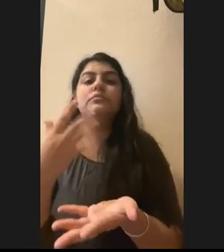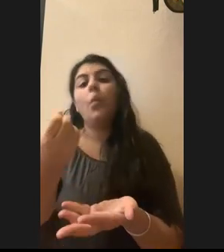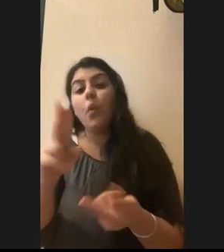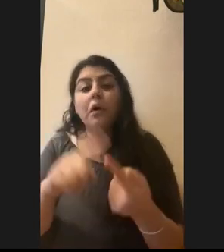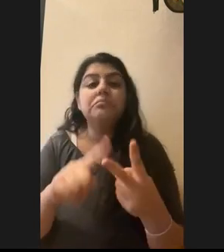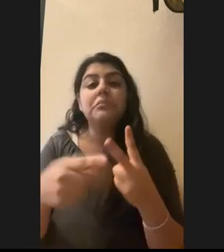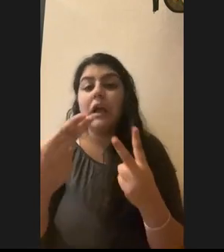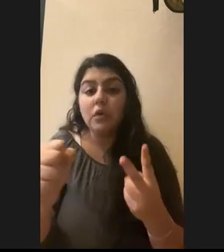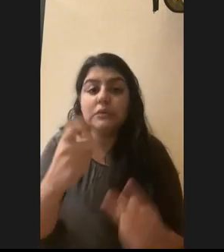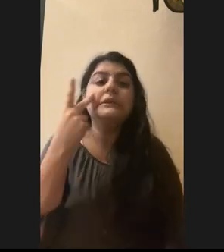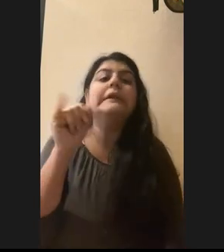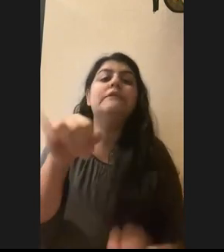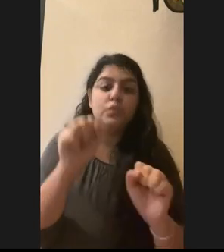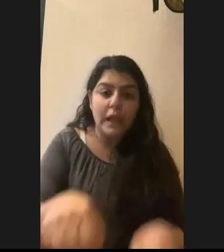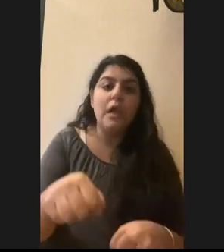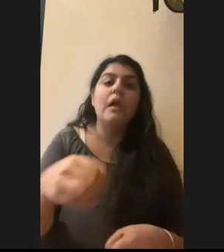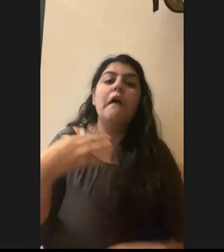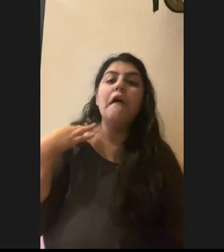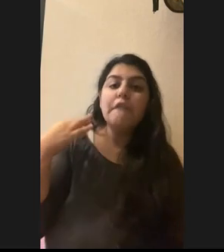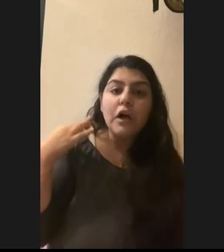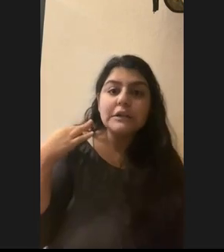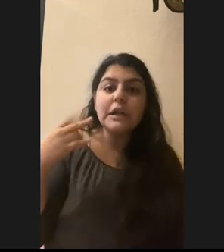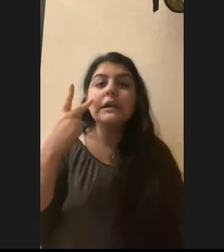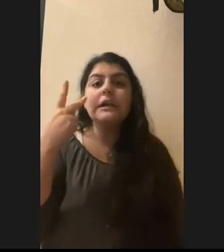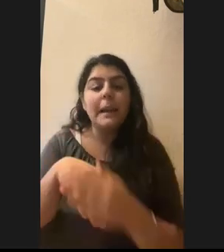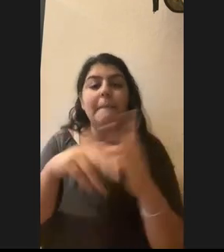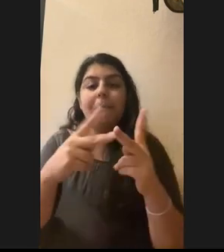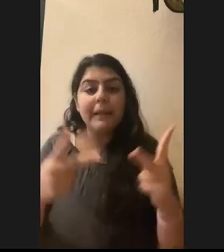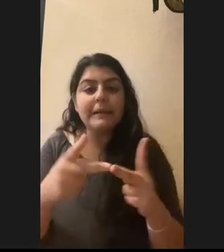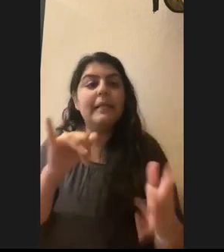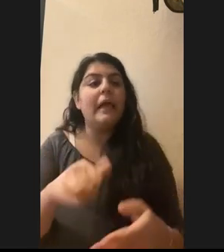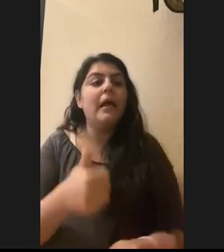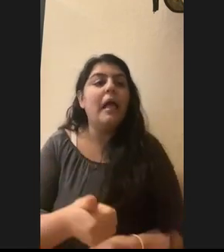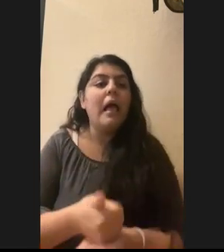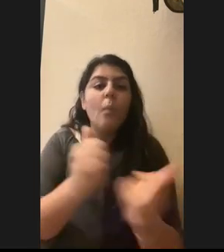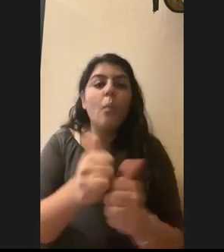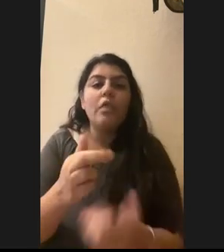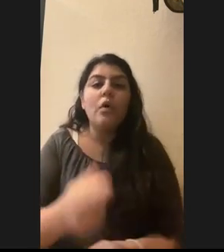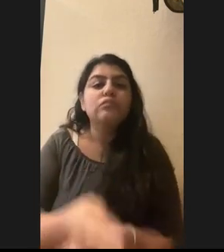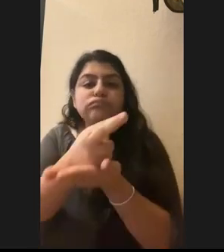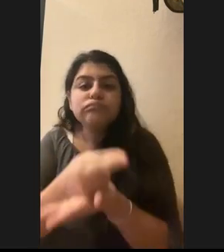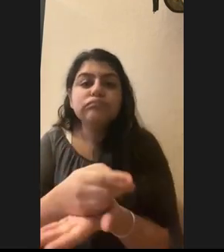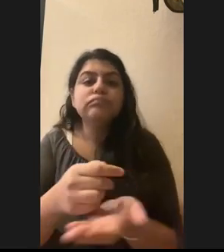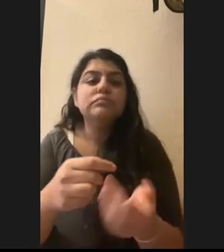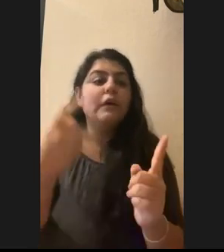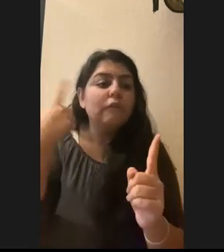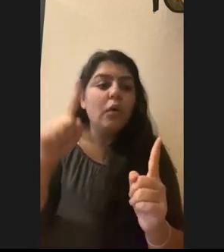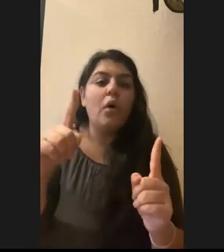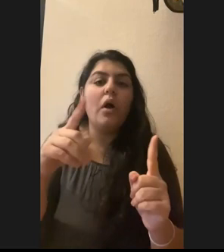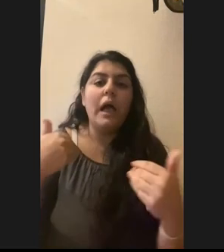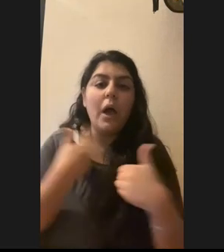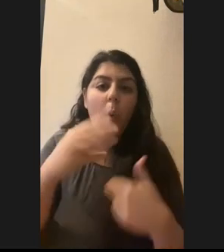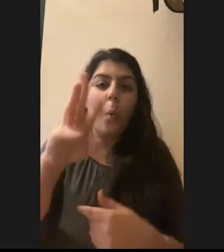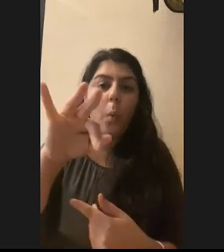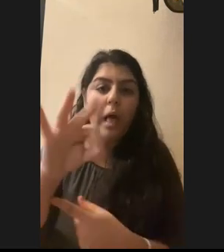if you can volunteer at a place that works with wildlife, like wildlife, uh, rehabilitators or get some experience and see if it's really what you